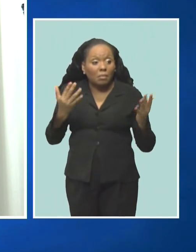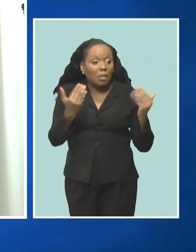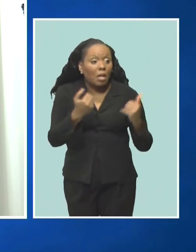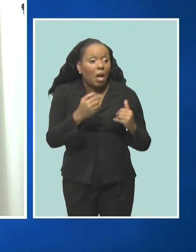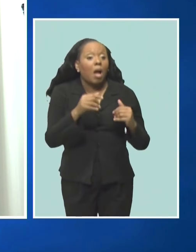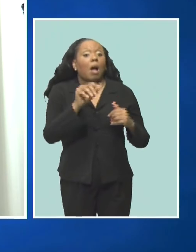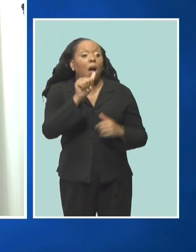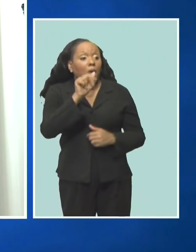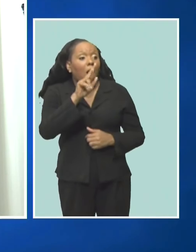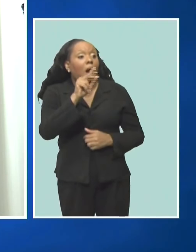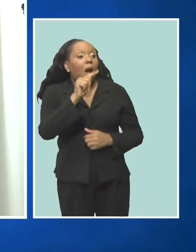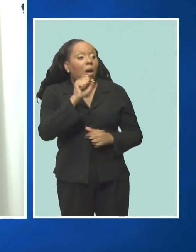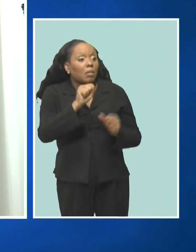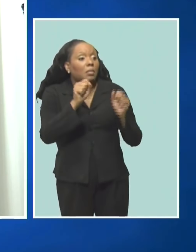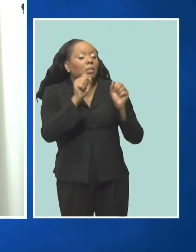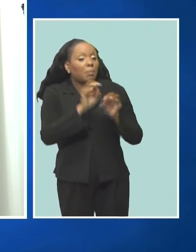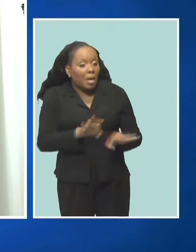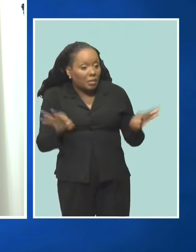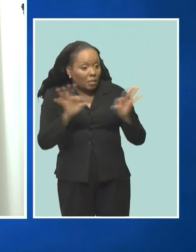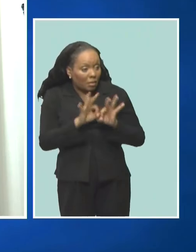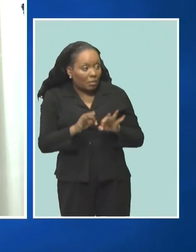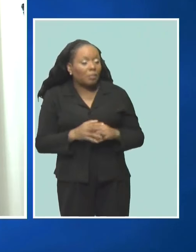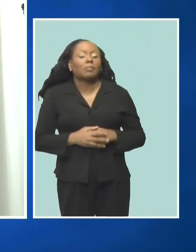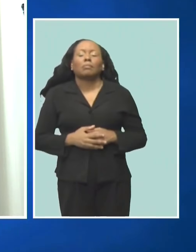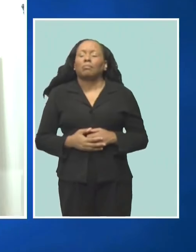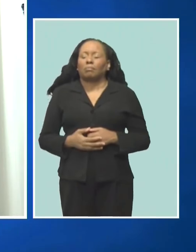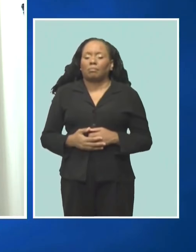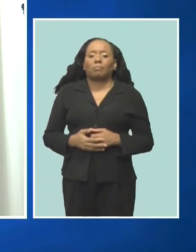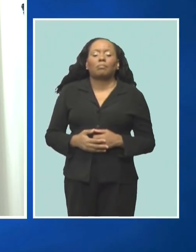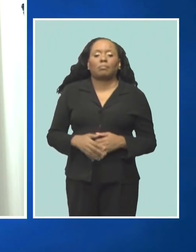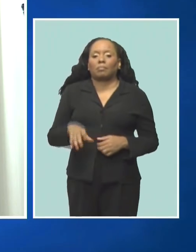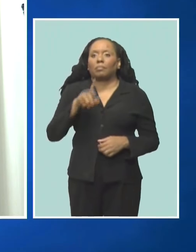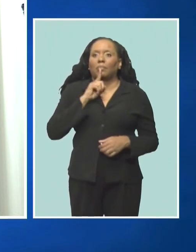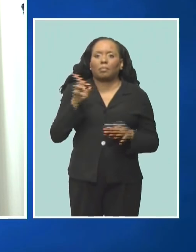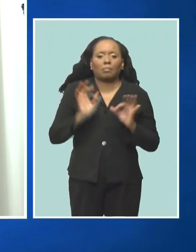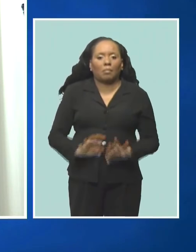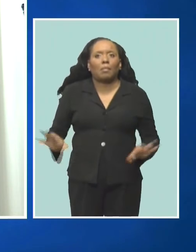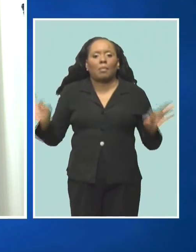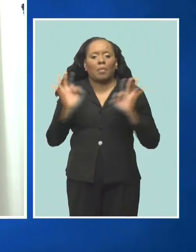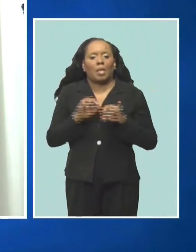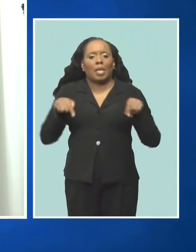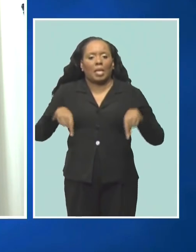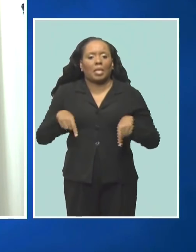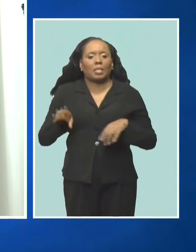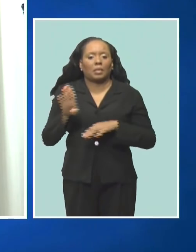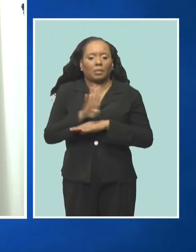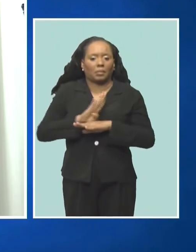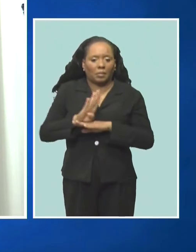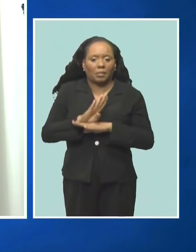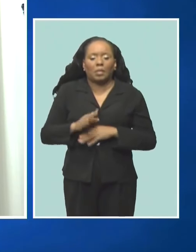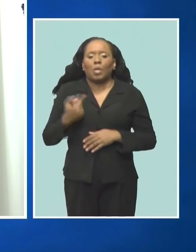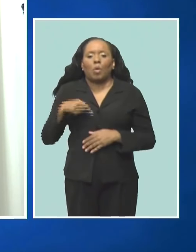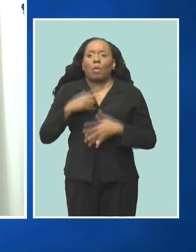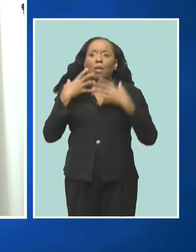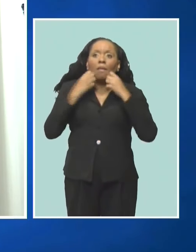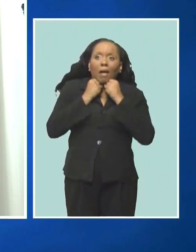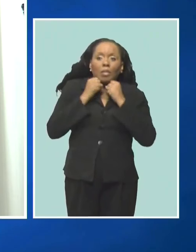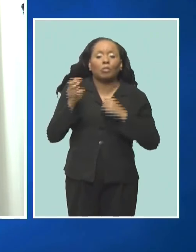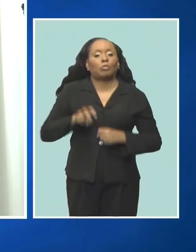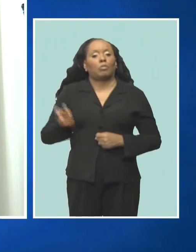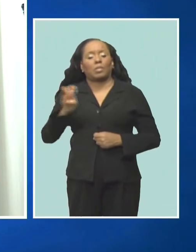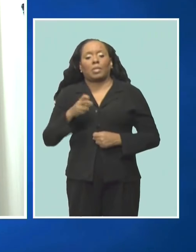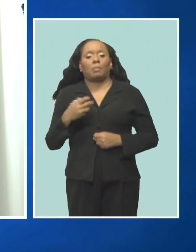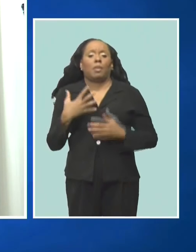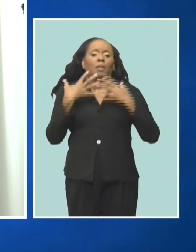Art matters. That's right. So we want the arts to matter right here in Barbados just as we value tourism and, you know, even